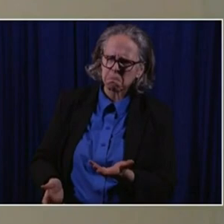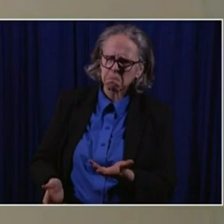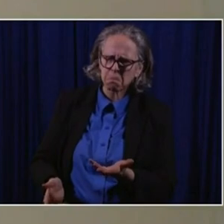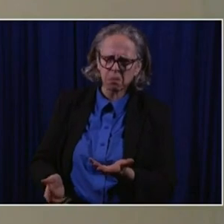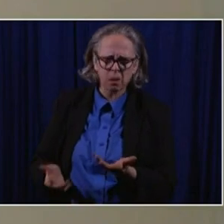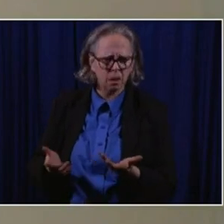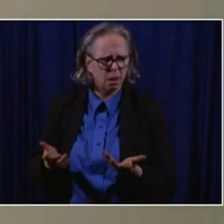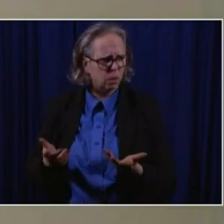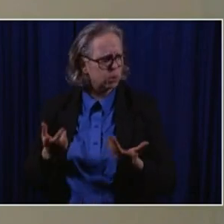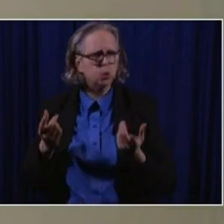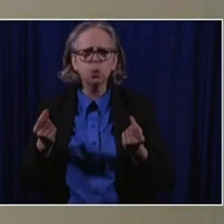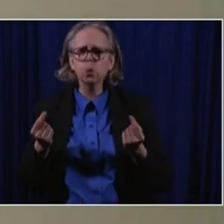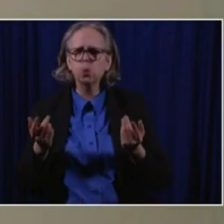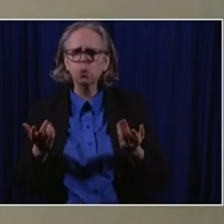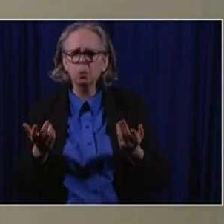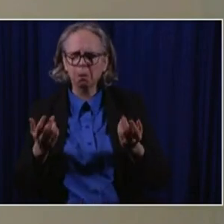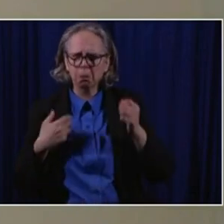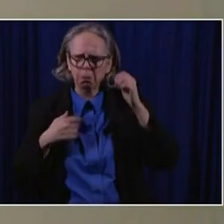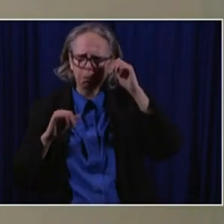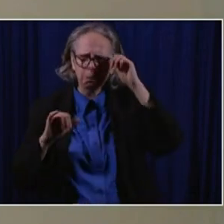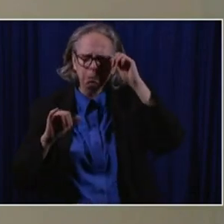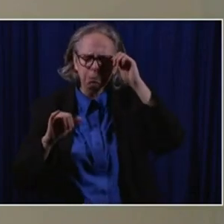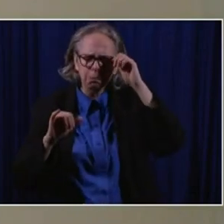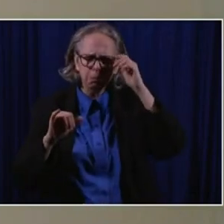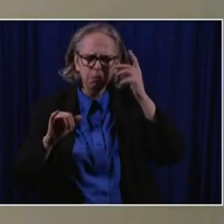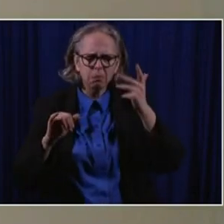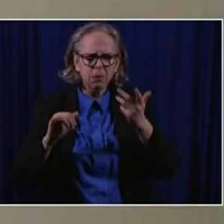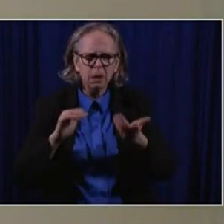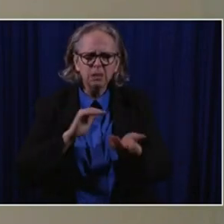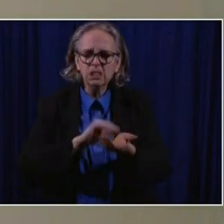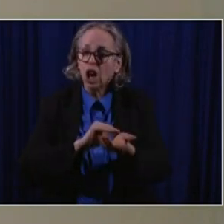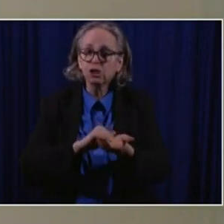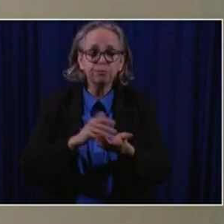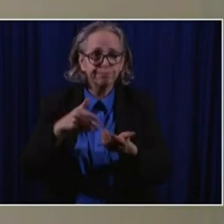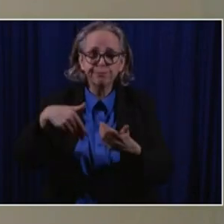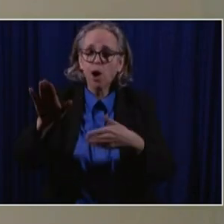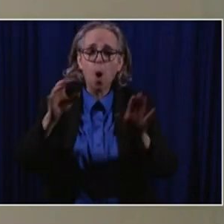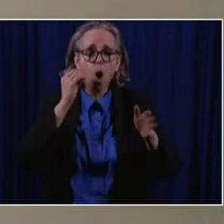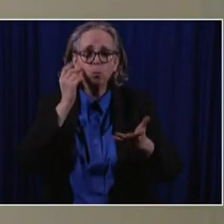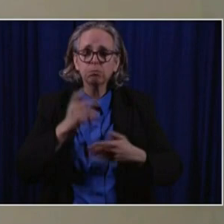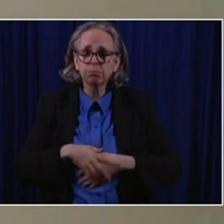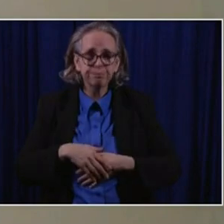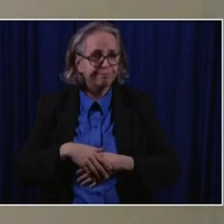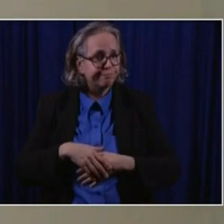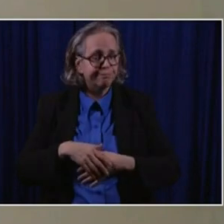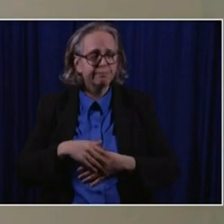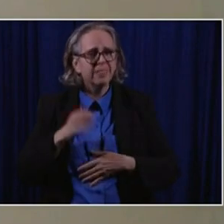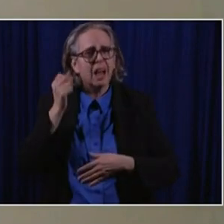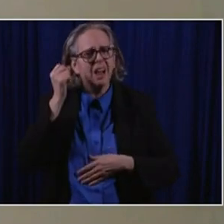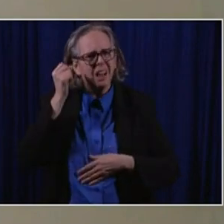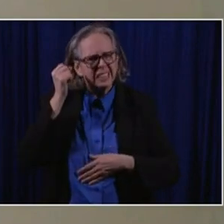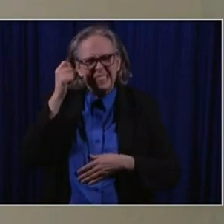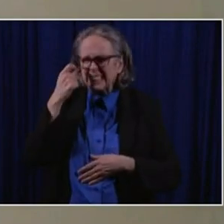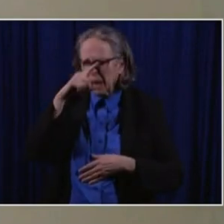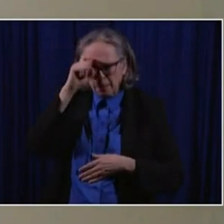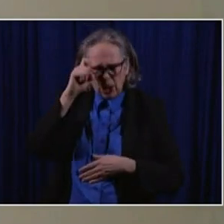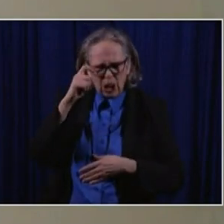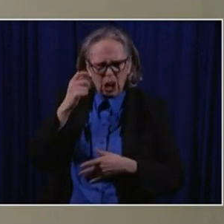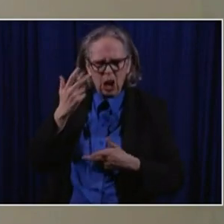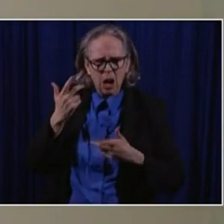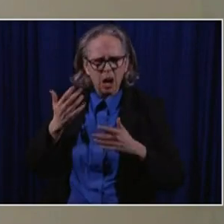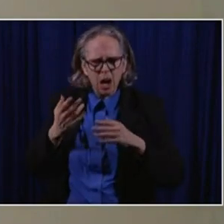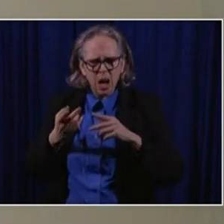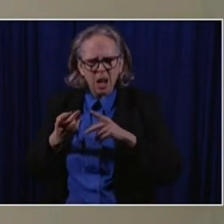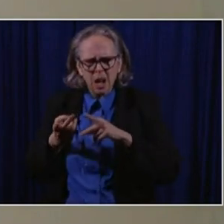advanced practitioners home. I sent doctors home. Um, and then in the middle of the summer with the second peak, we only reached a max of five